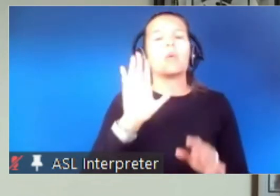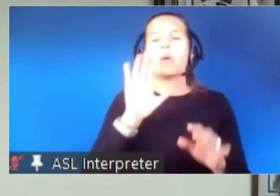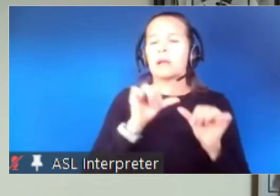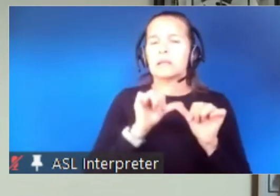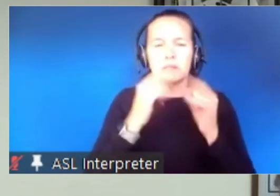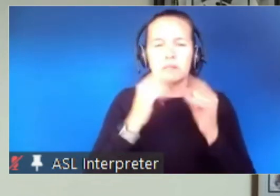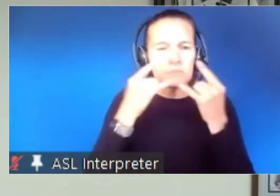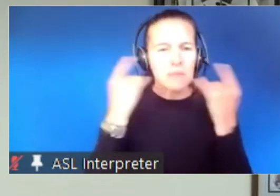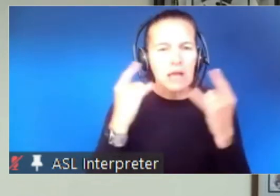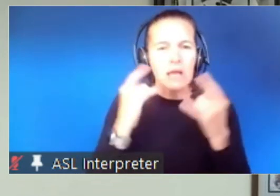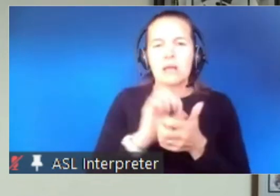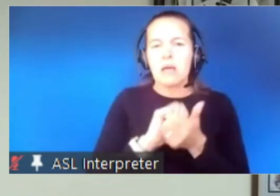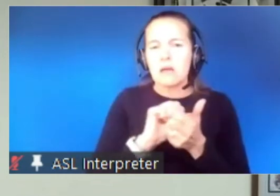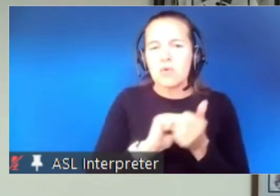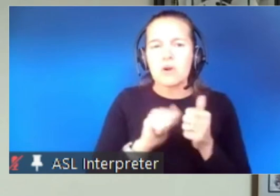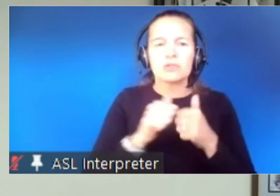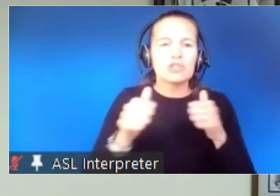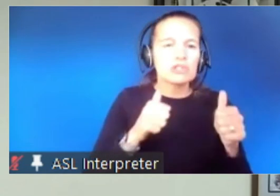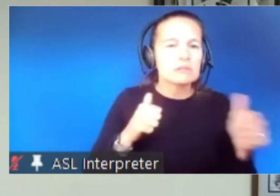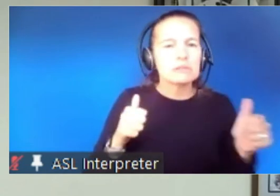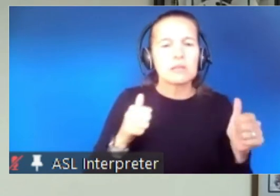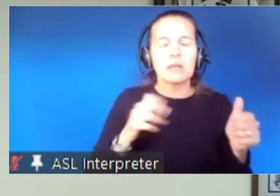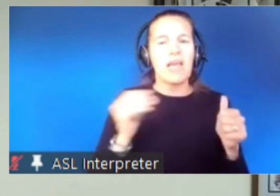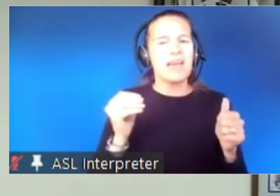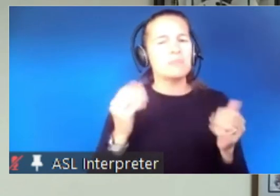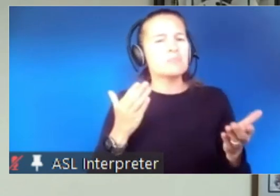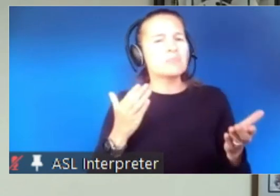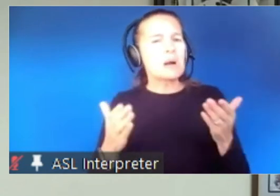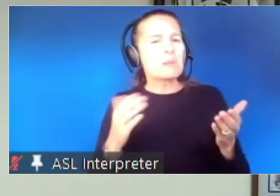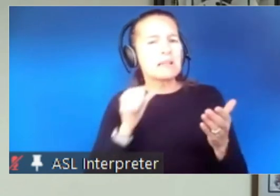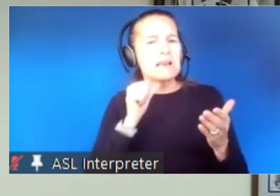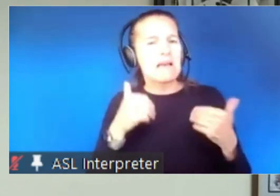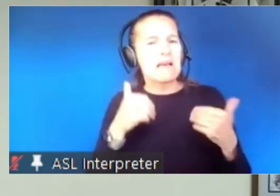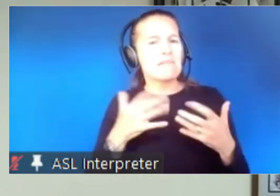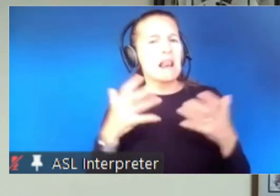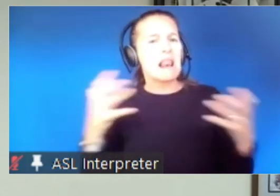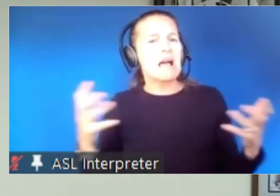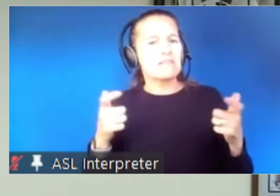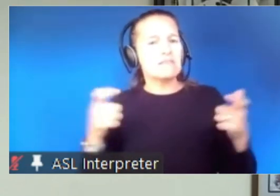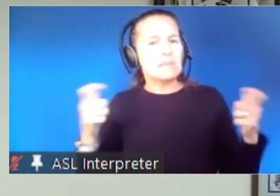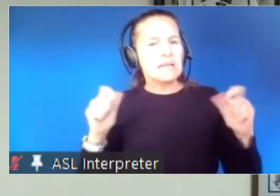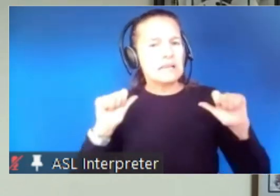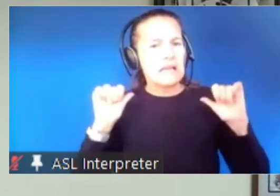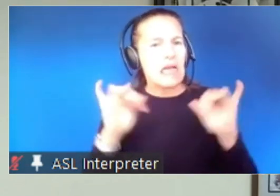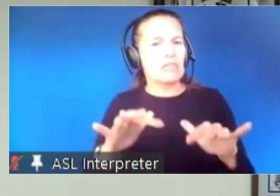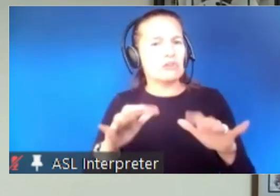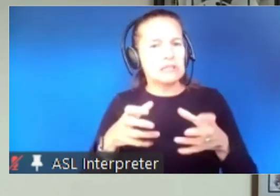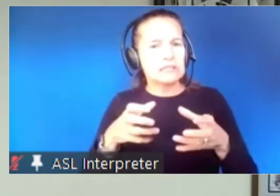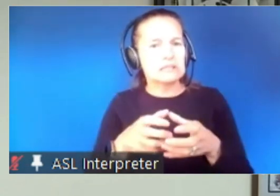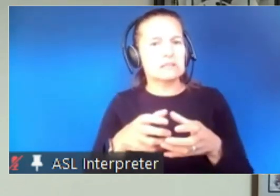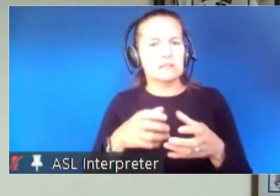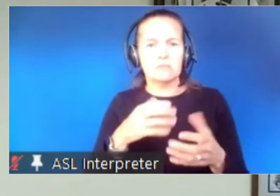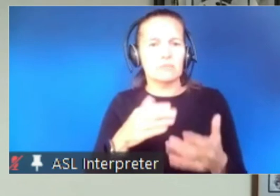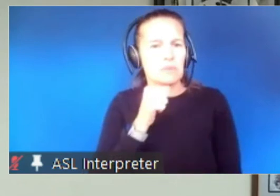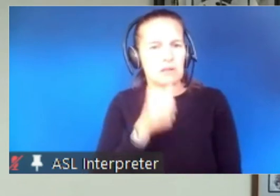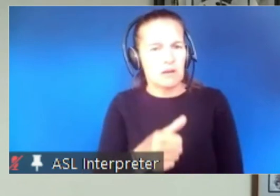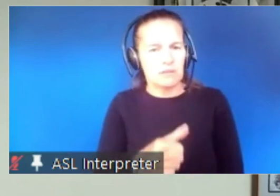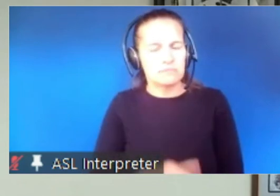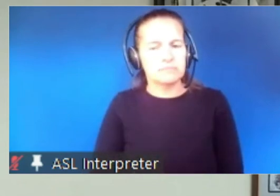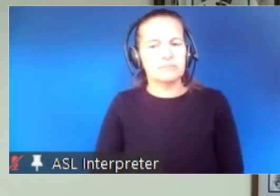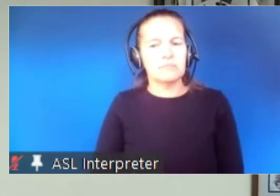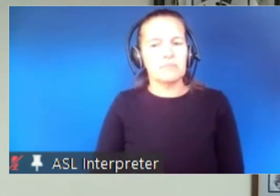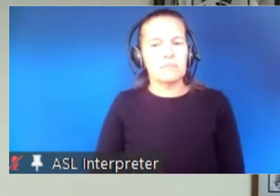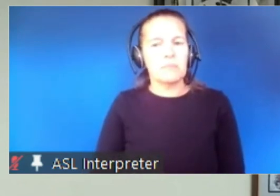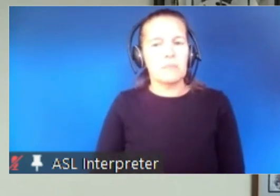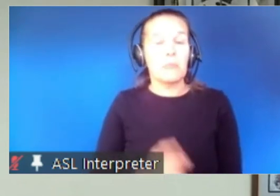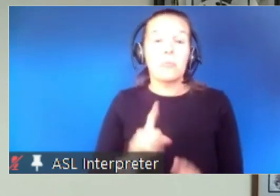we'll probably not want a lot of huge gatherings that are not do not have some restrictions like that um but hopefully we'll be